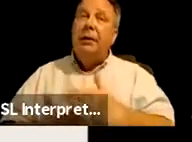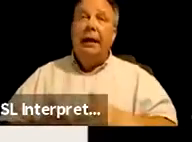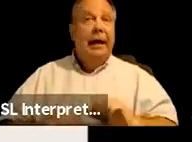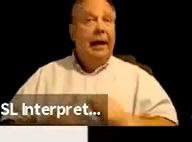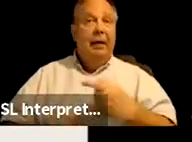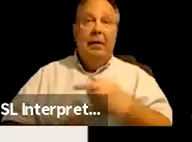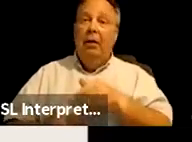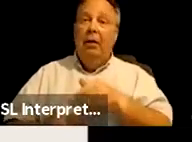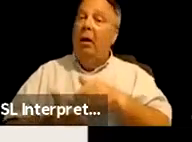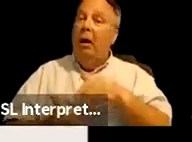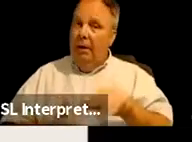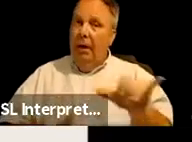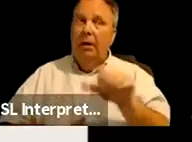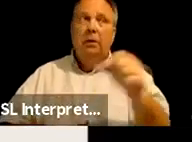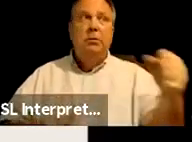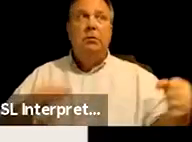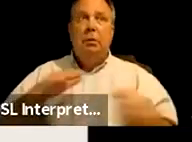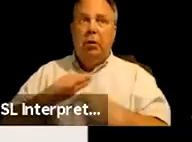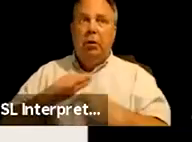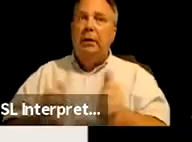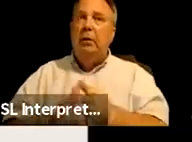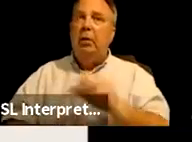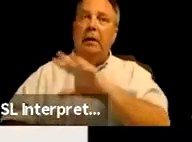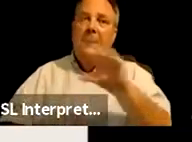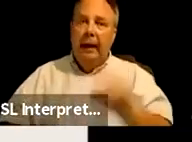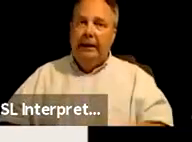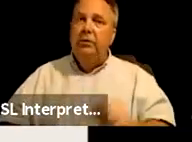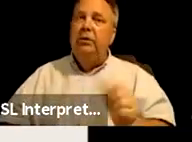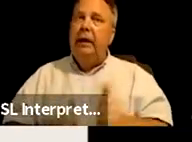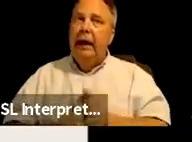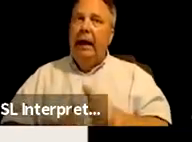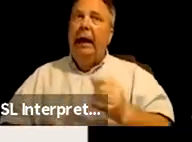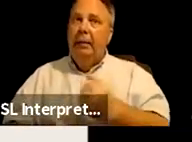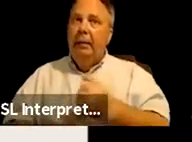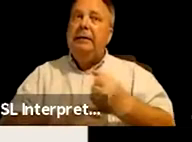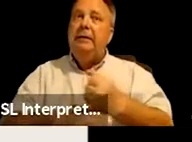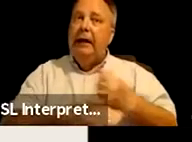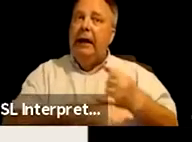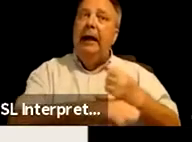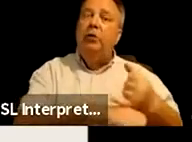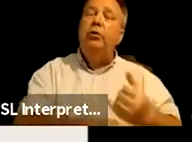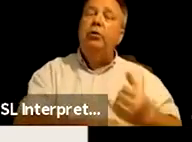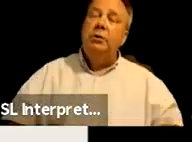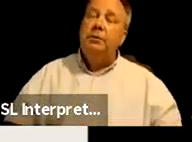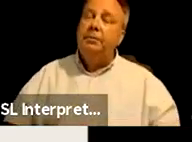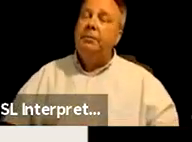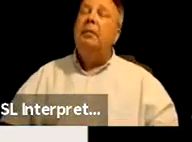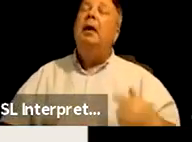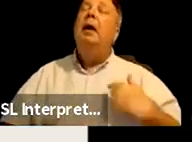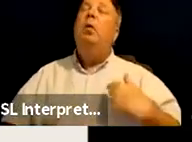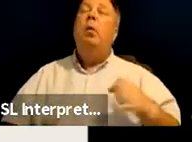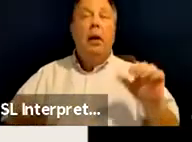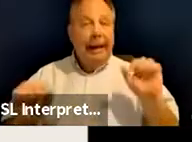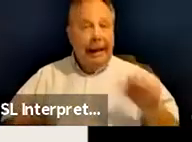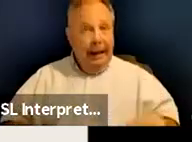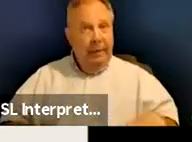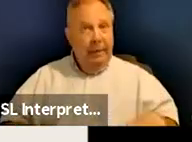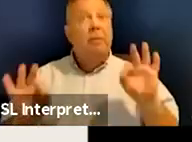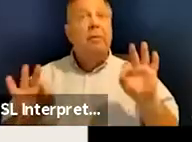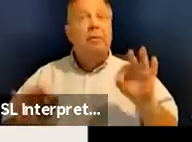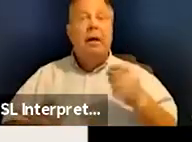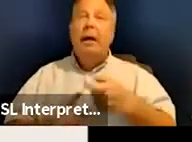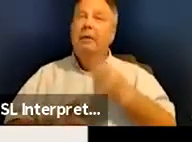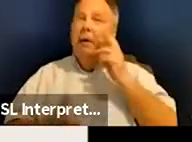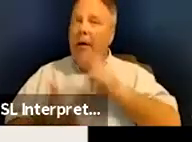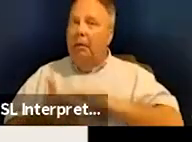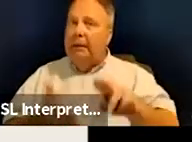often also put in with Asian and Pacific Islanders. Um, but what I have been able to find out of studies